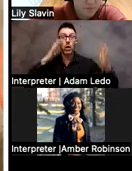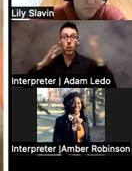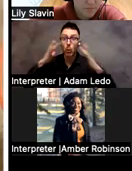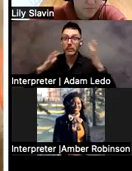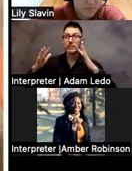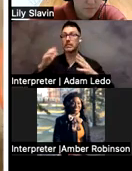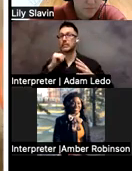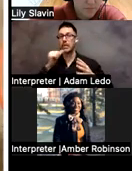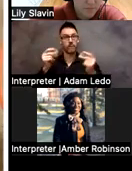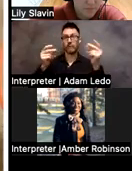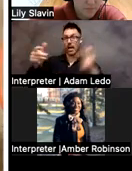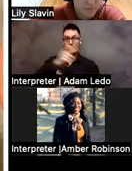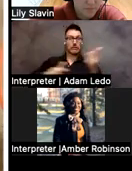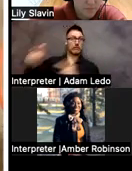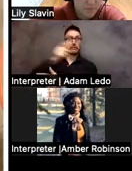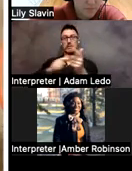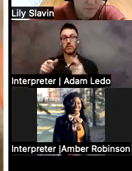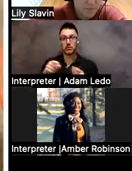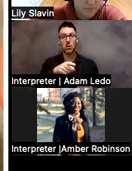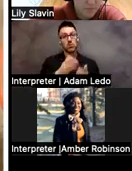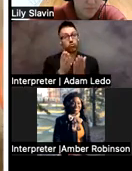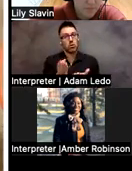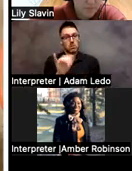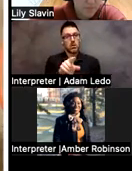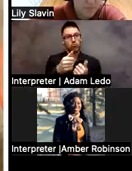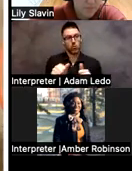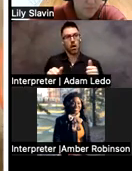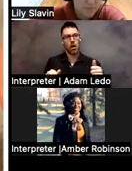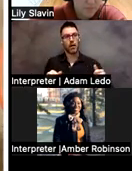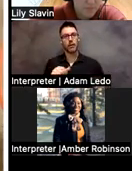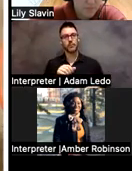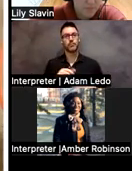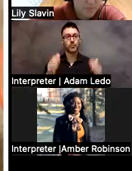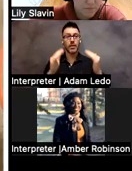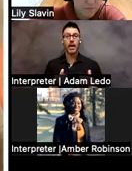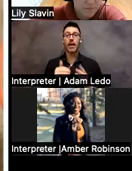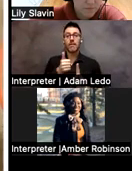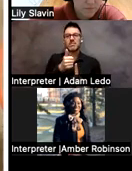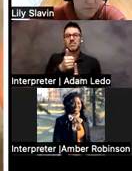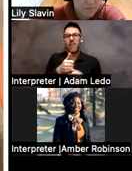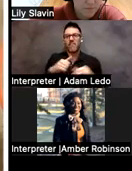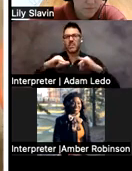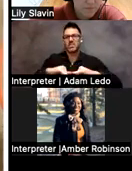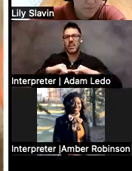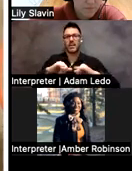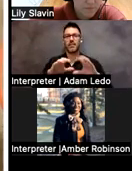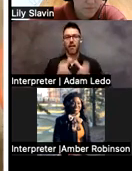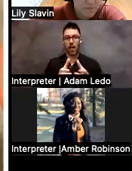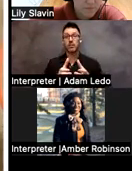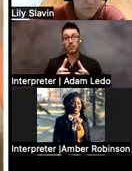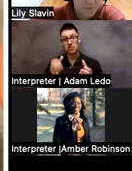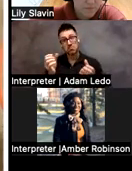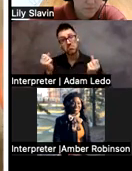So that's one I suggest. And then there's a self-contained class, which I know a lot of our kids do benefit from,